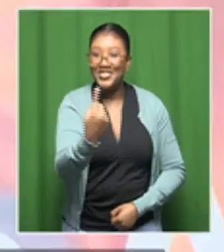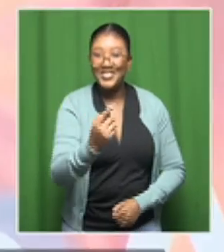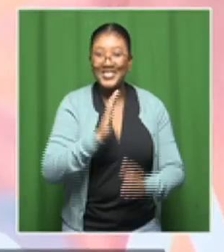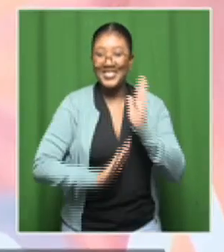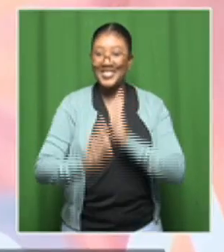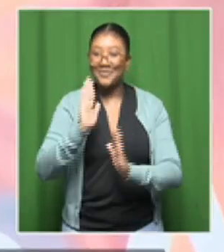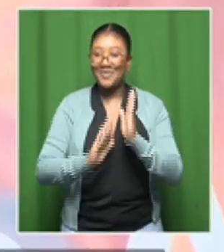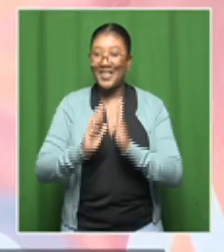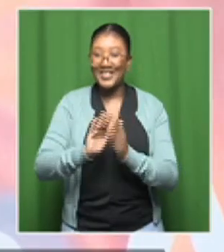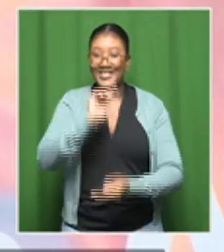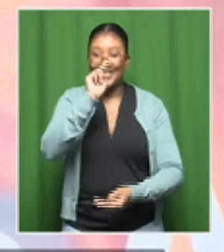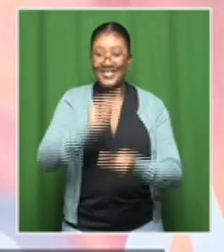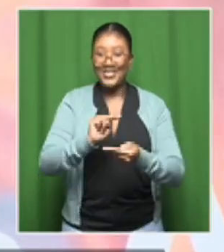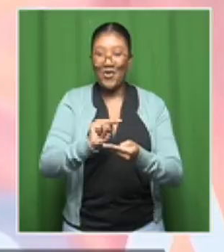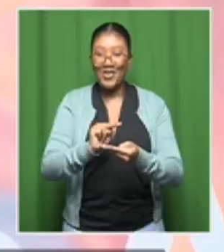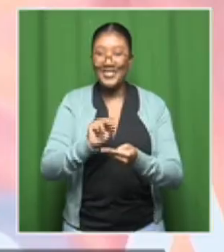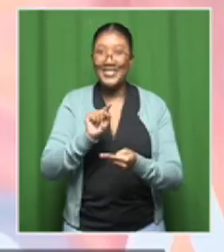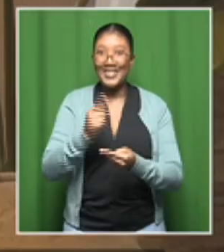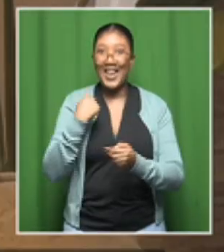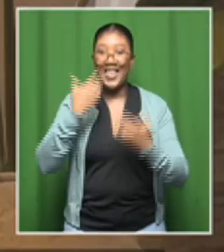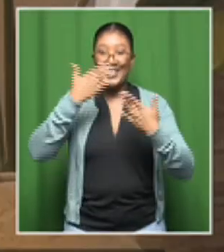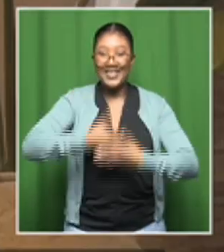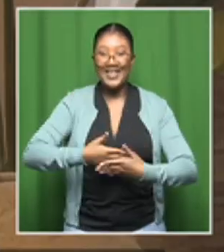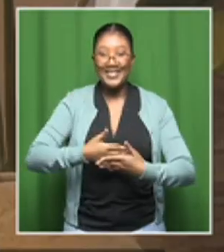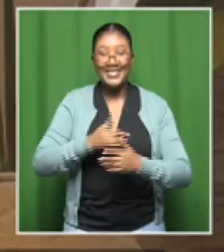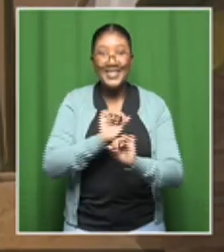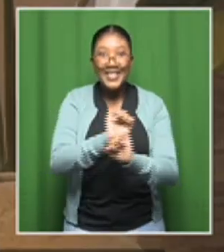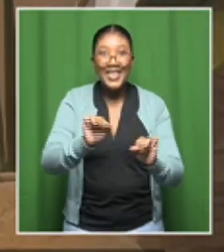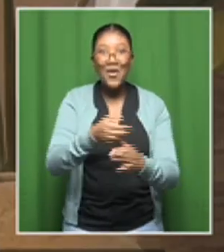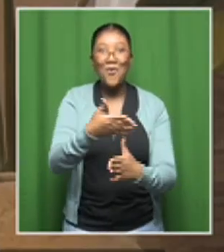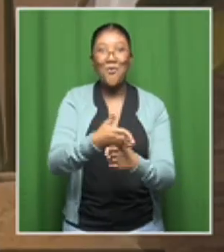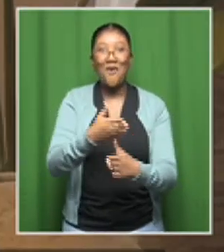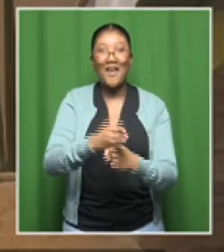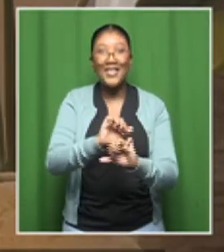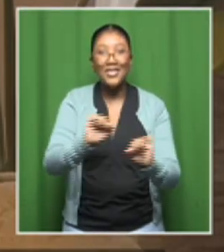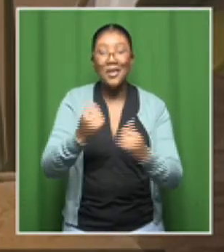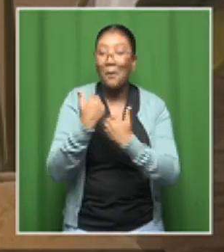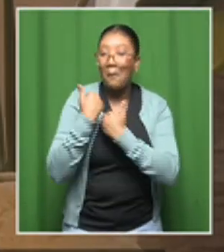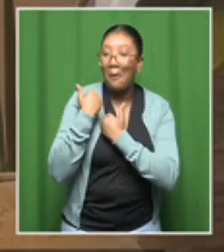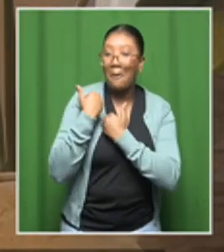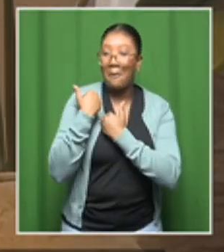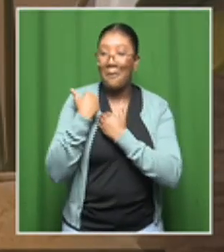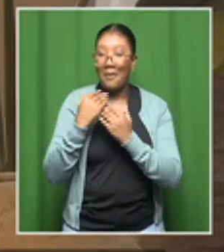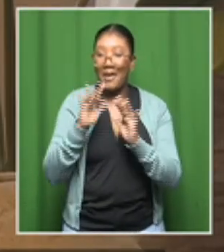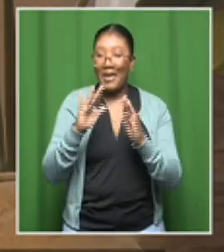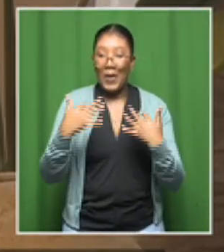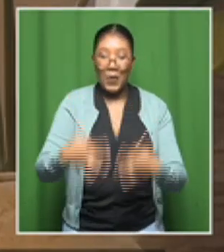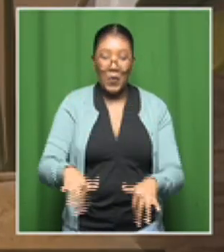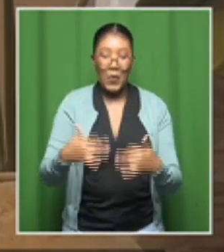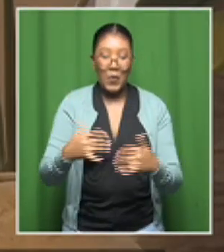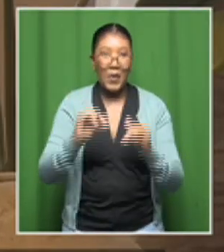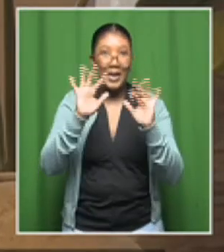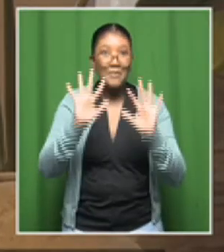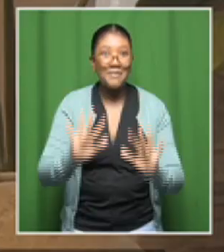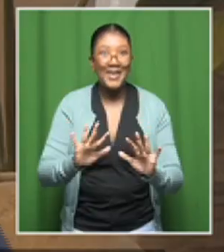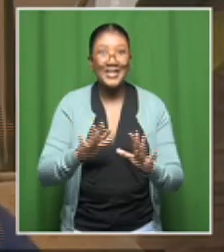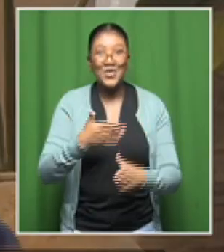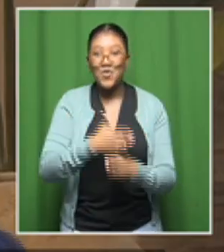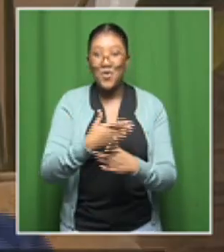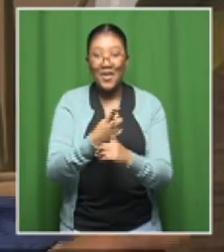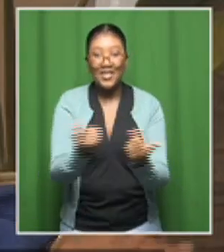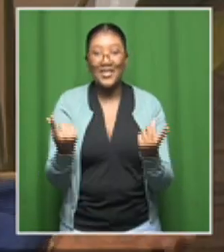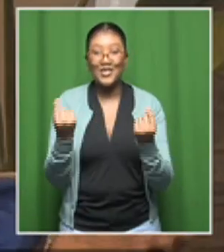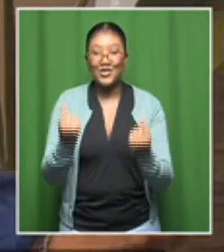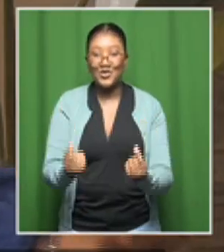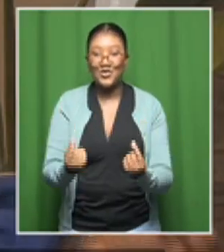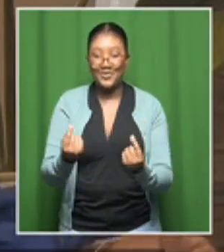like those minute clips they had last night what it is that they do, the groundbreaking work that they are doing. So we know